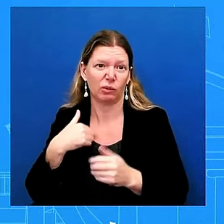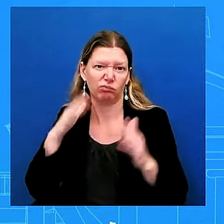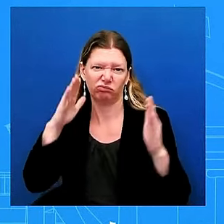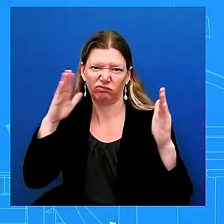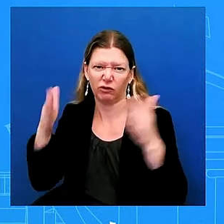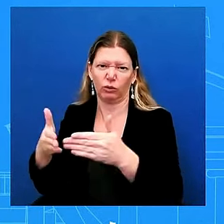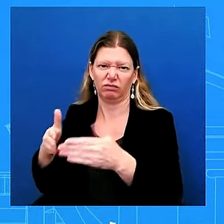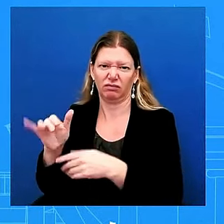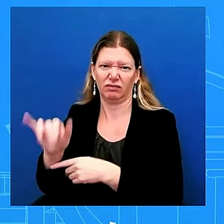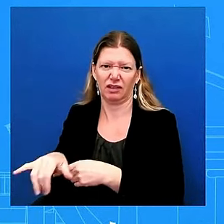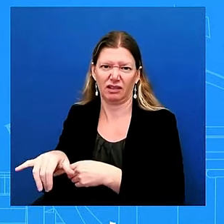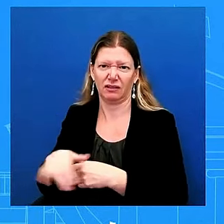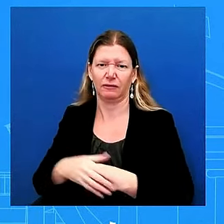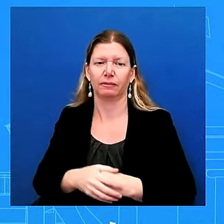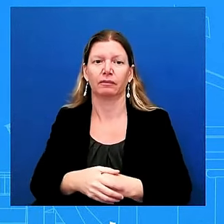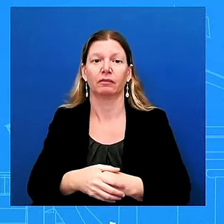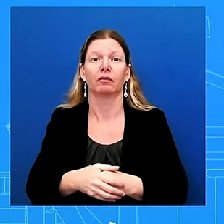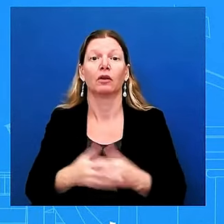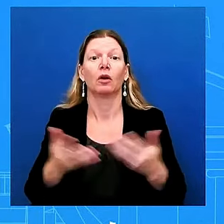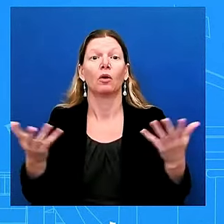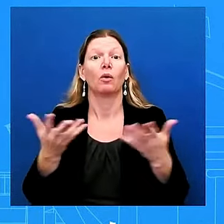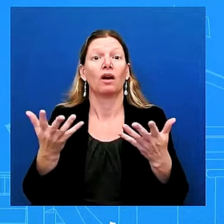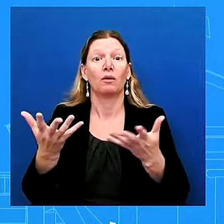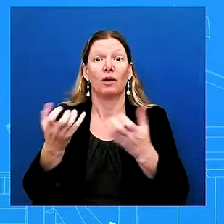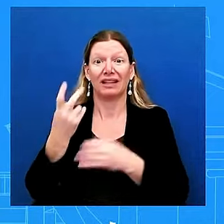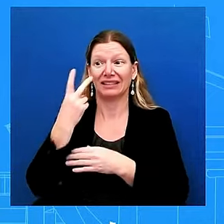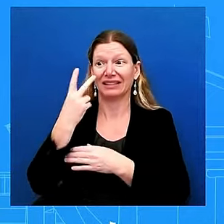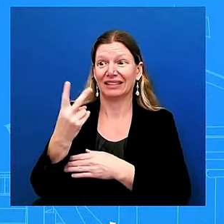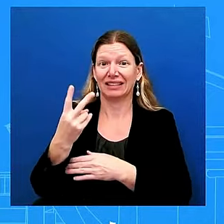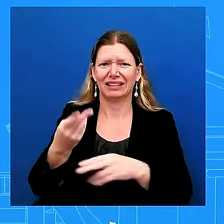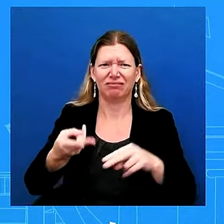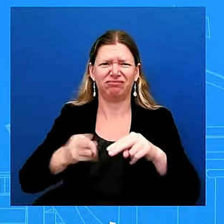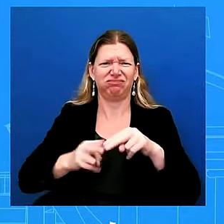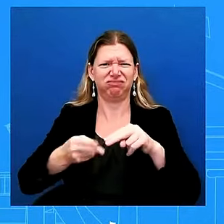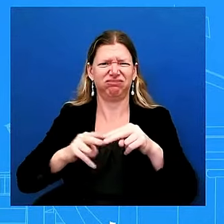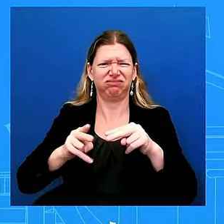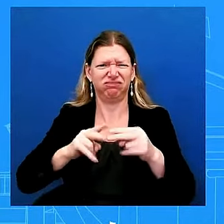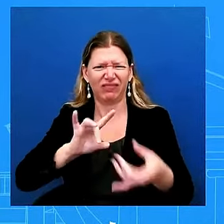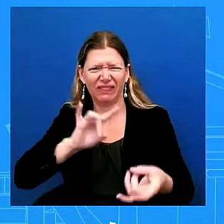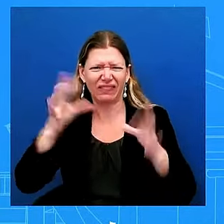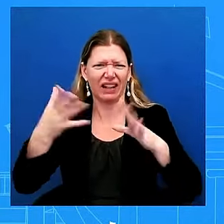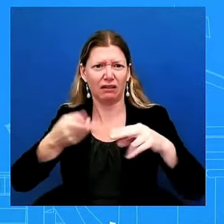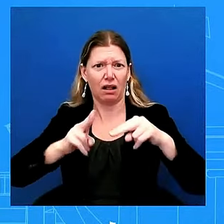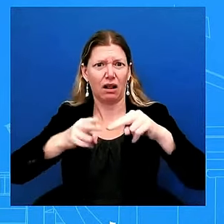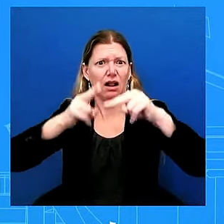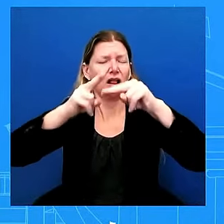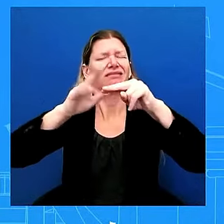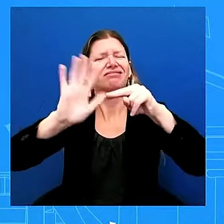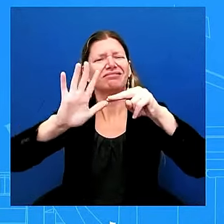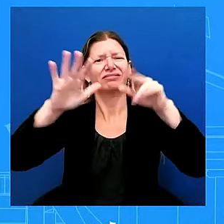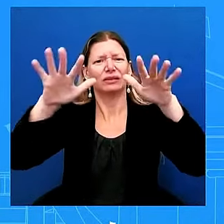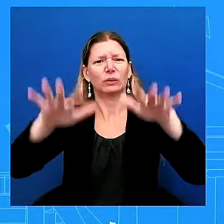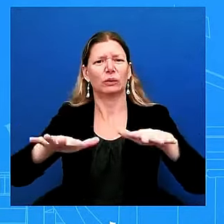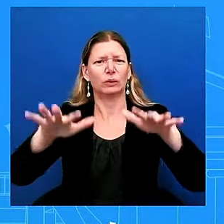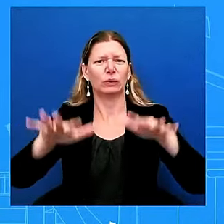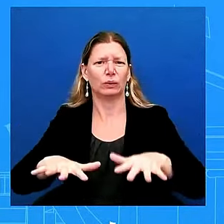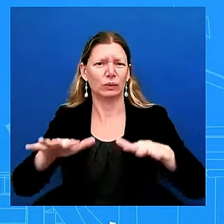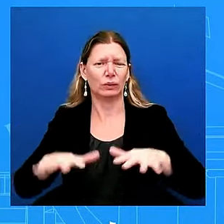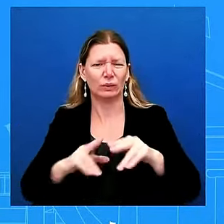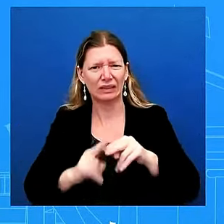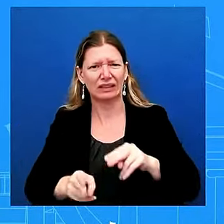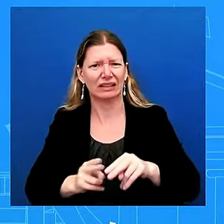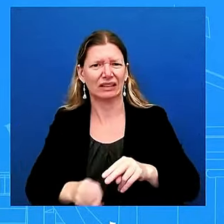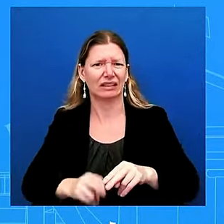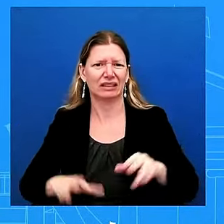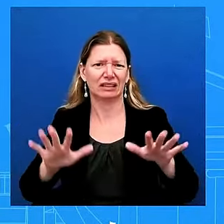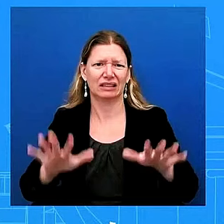-escalation that's what we've been saying we want to see a de-escalation okay thank you koreen you mentioned that the vice president is going to be